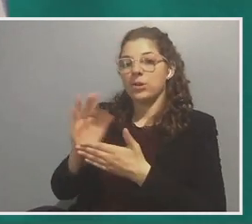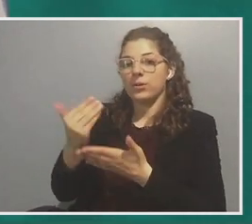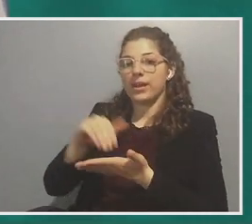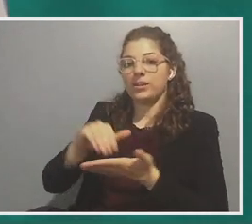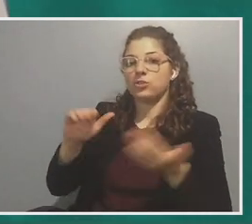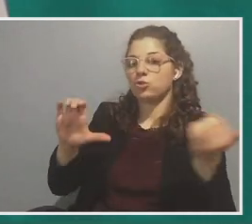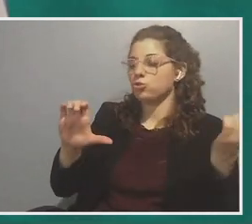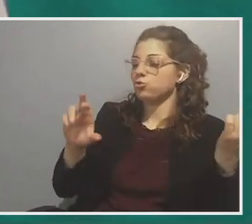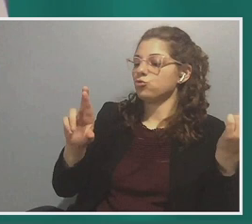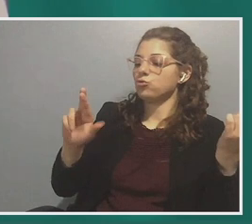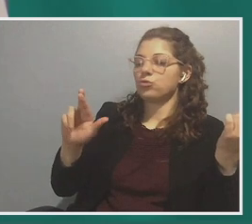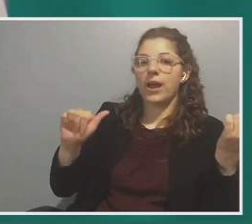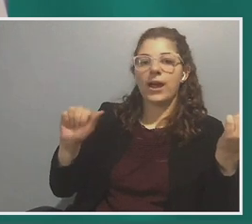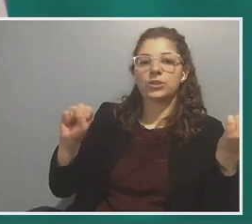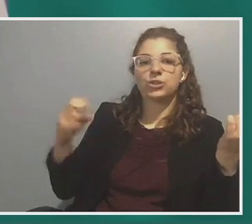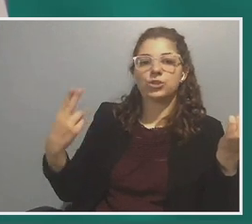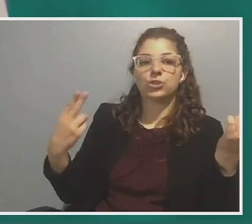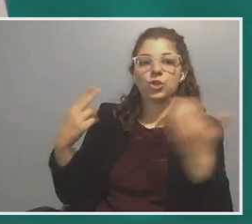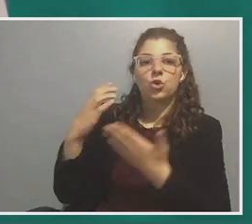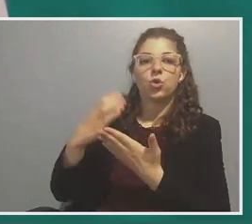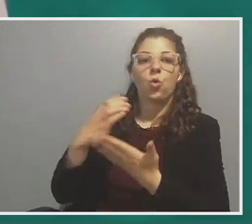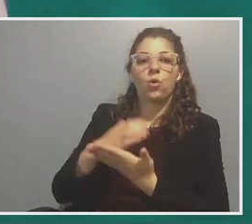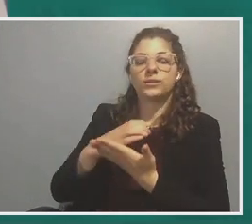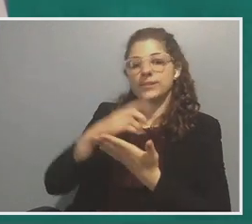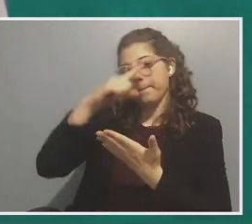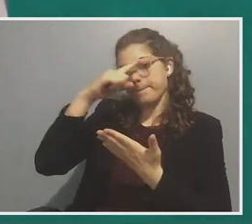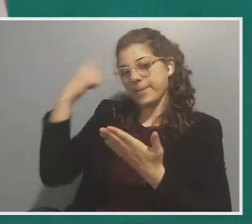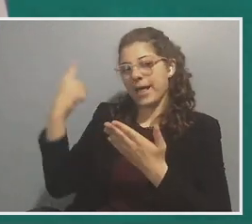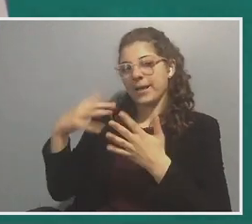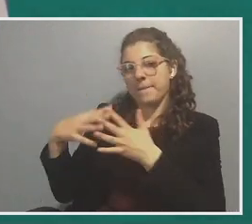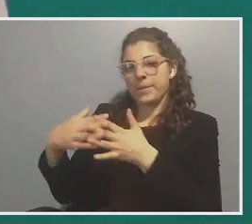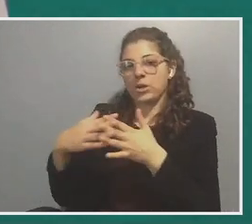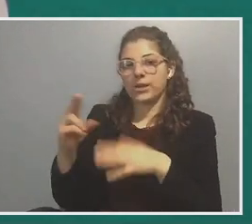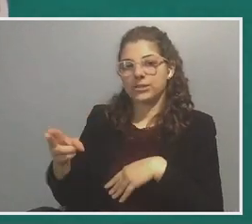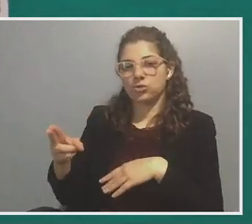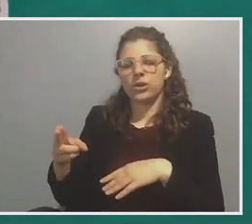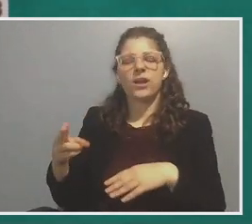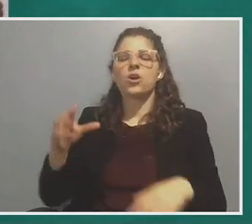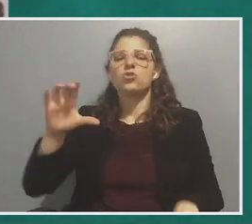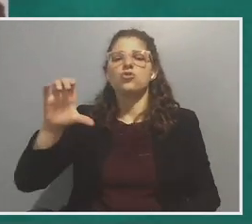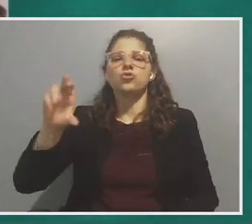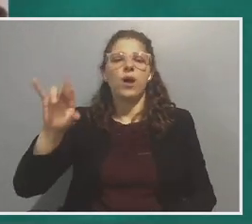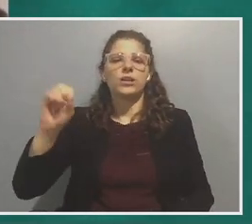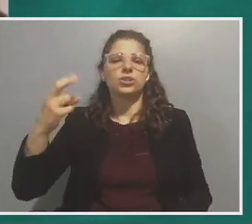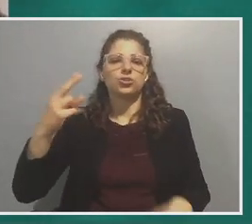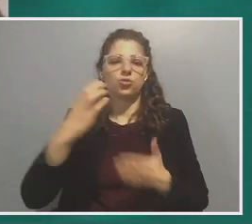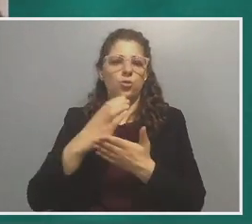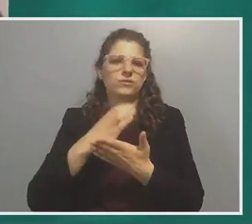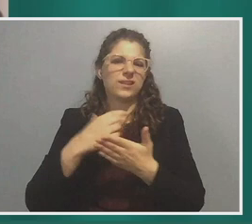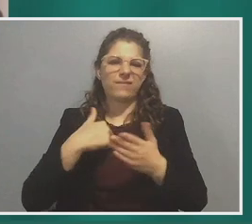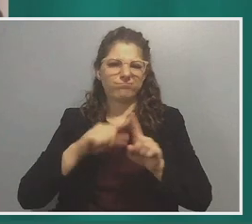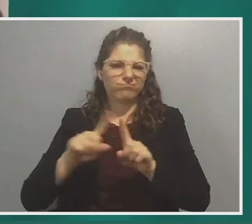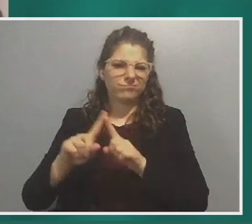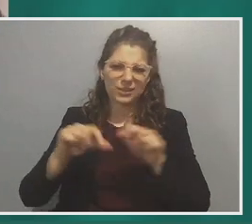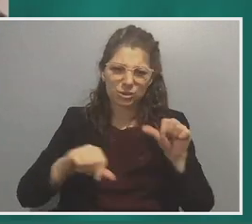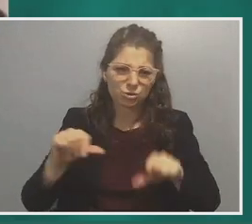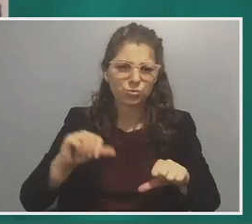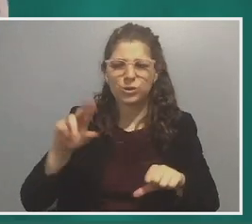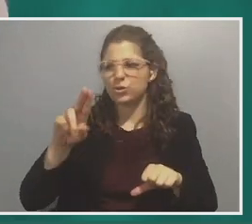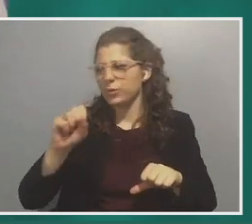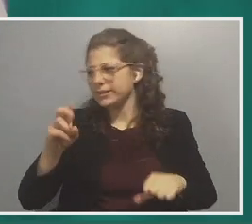course, black American history. So it's part of the crash course series. There's a whole, I mean, do philosophy, chemistry, U S history, world history.